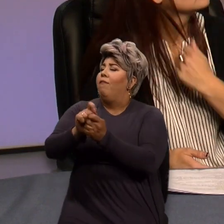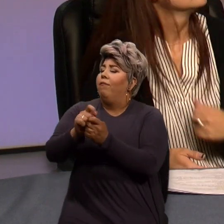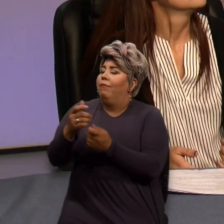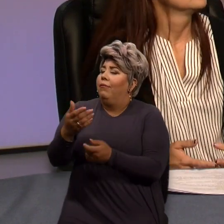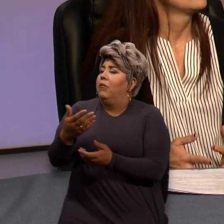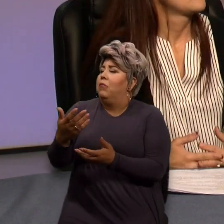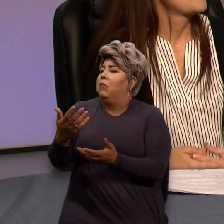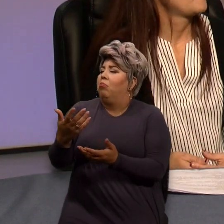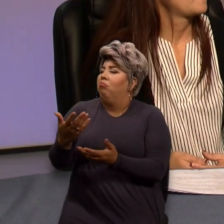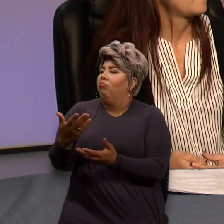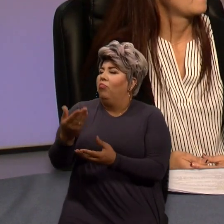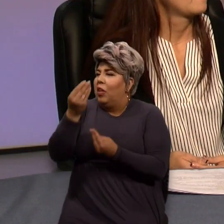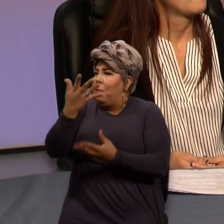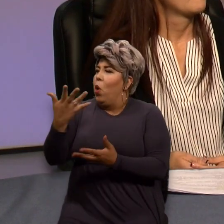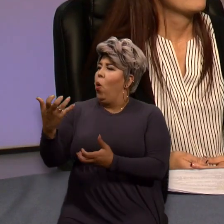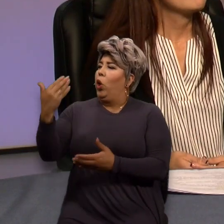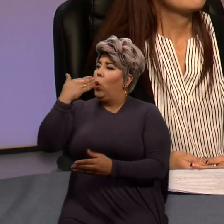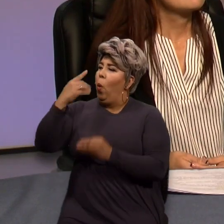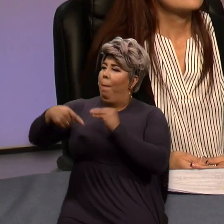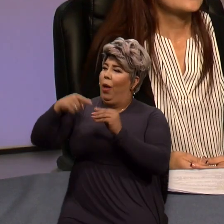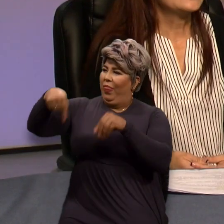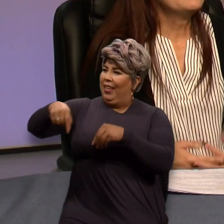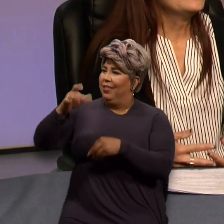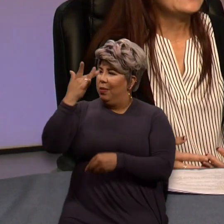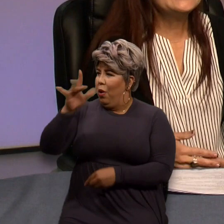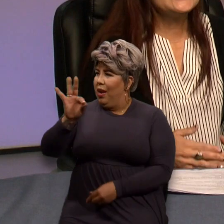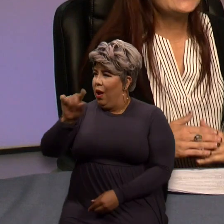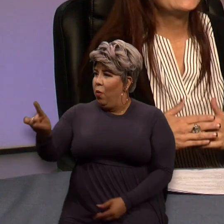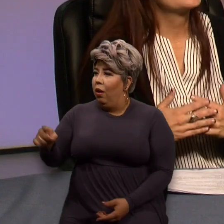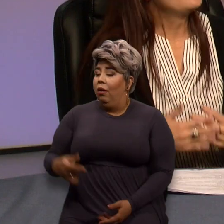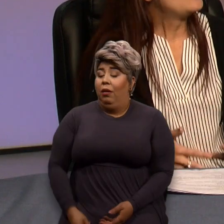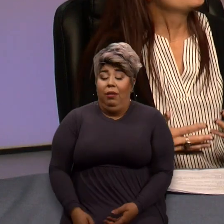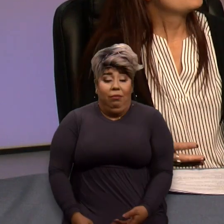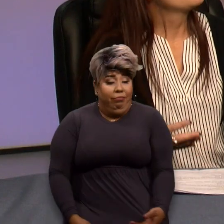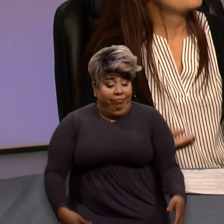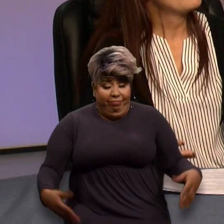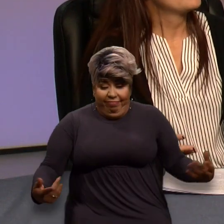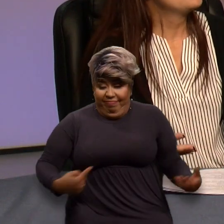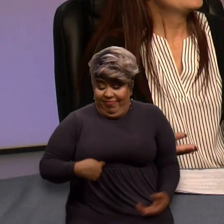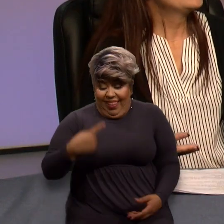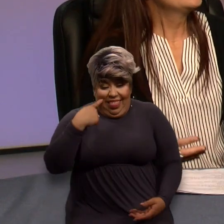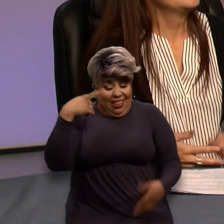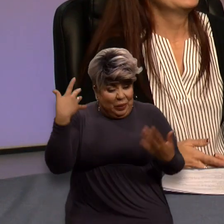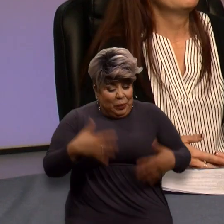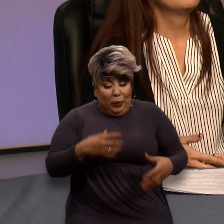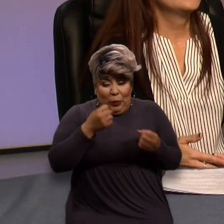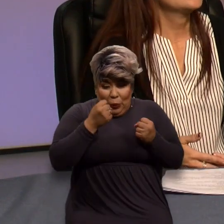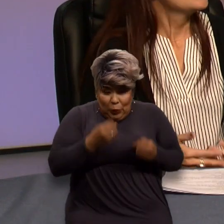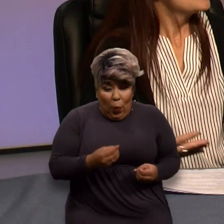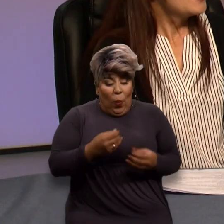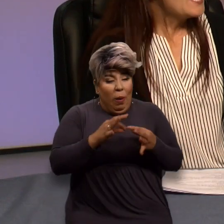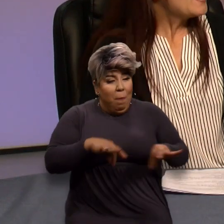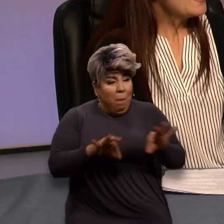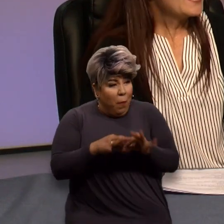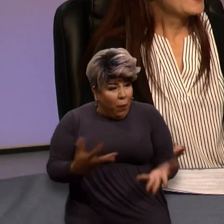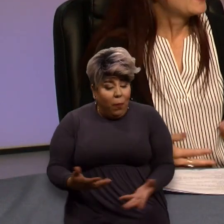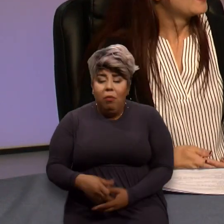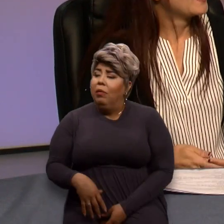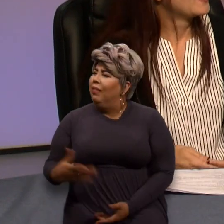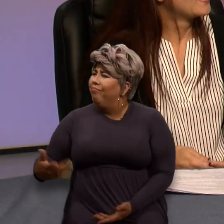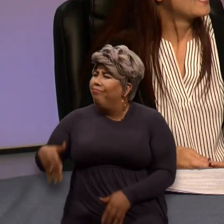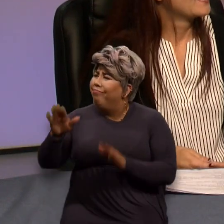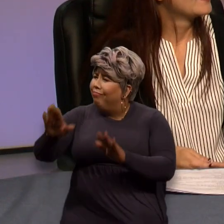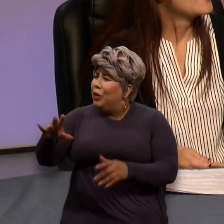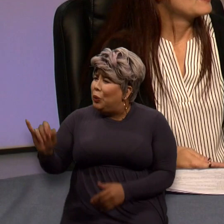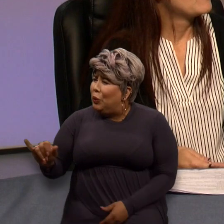service to get them to sign up? I mean, I just think it is valuable for everyone. And it's great, too, because we're